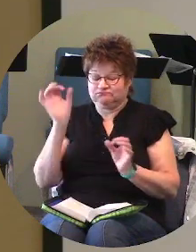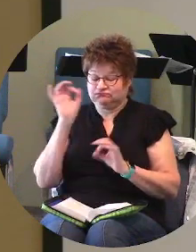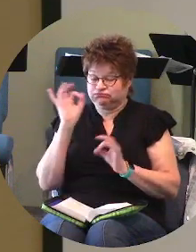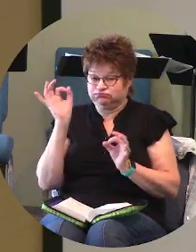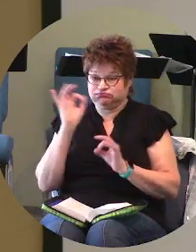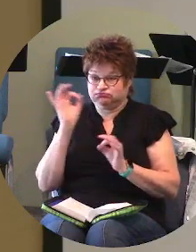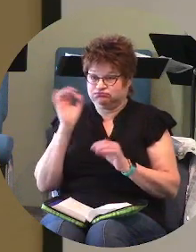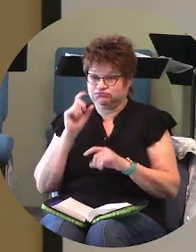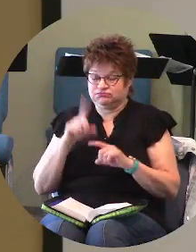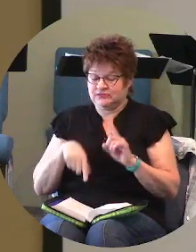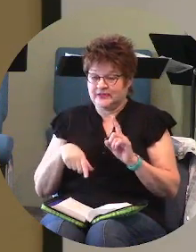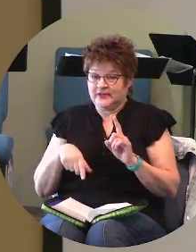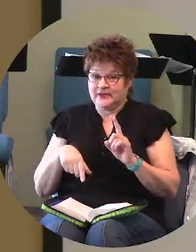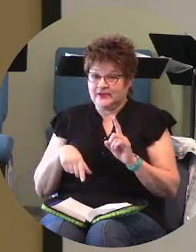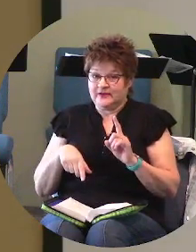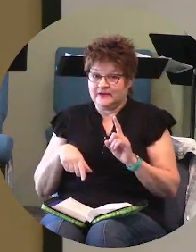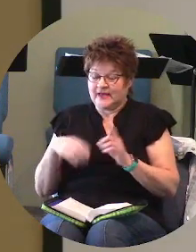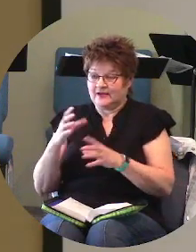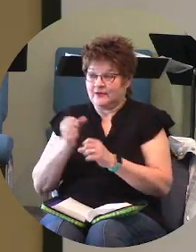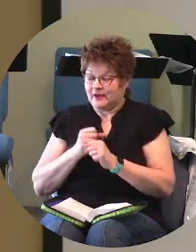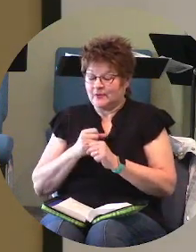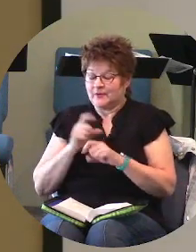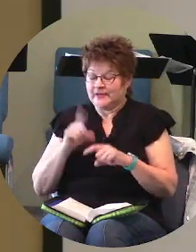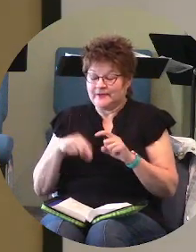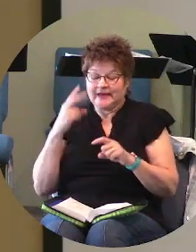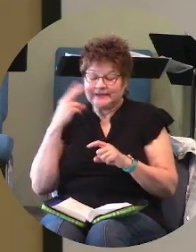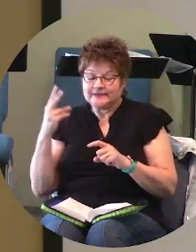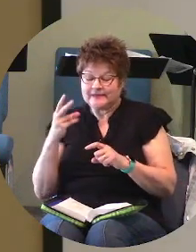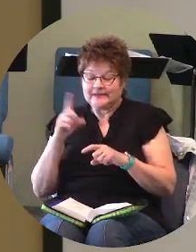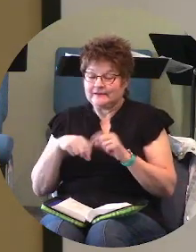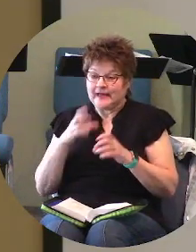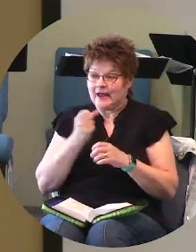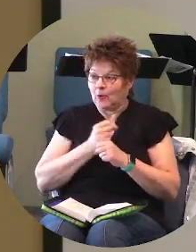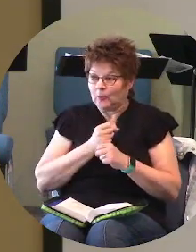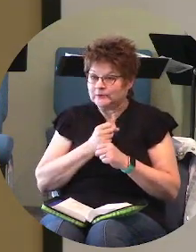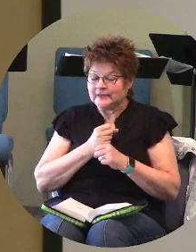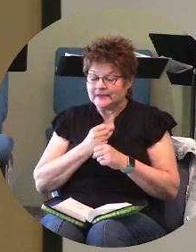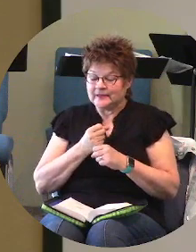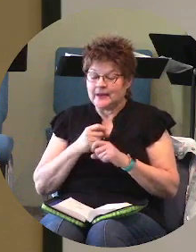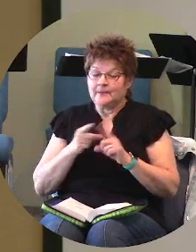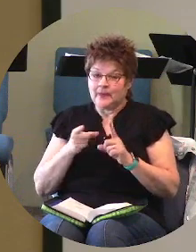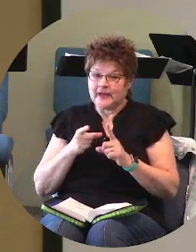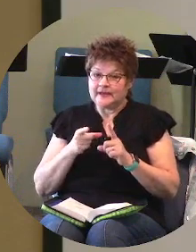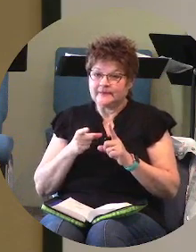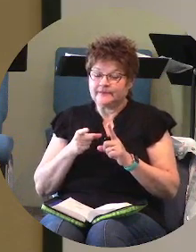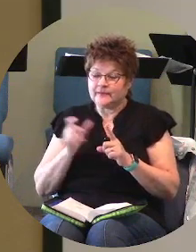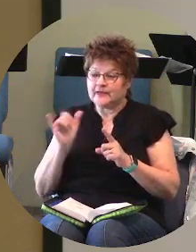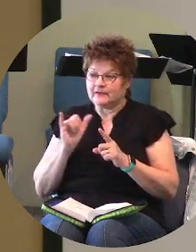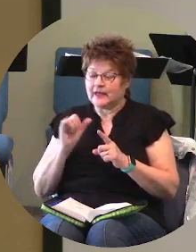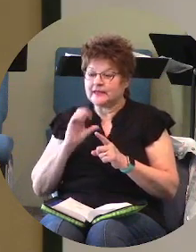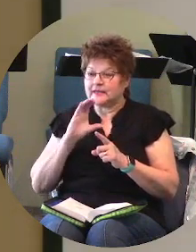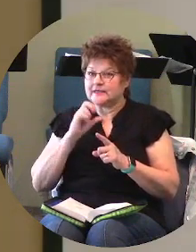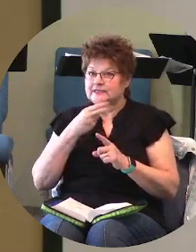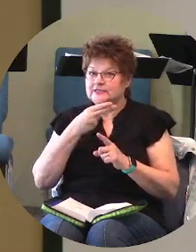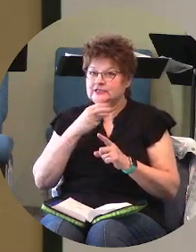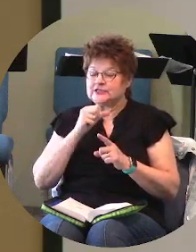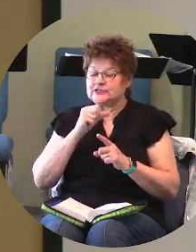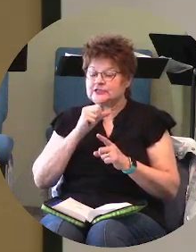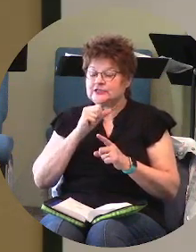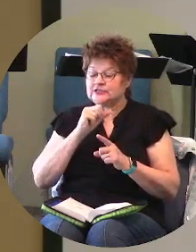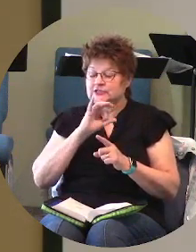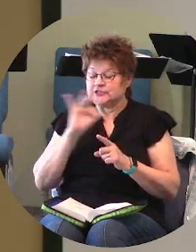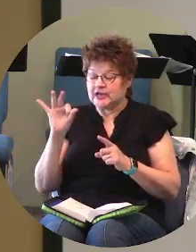you can't you can't grab at what you can't see and what you can't hold he says but they dry they're like the chaff which the wind drives